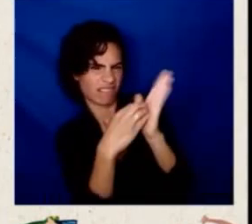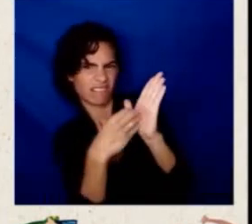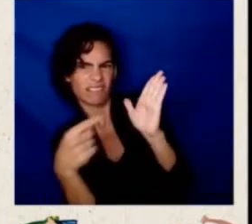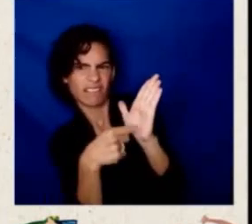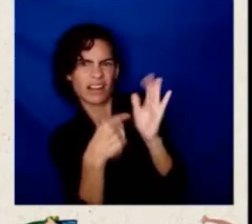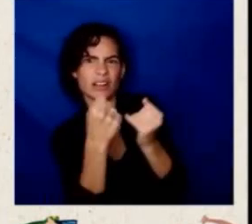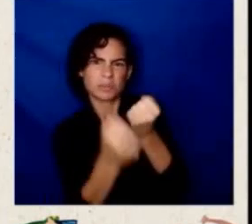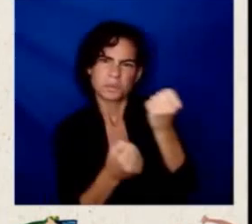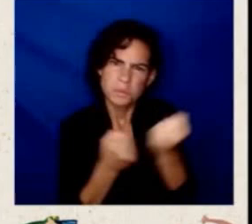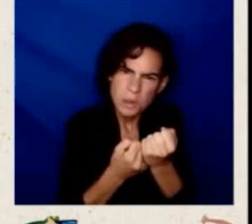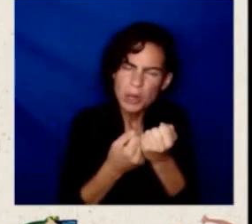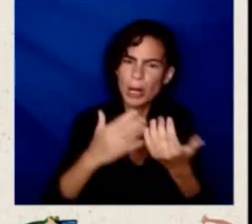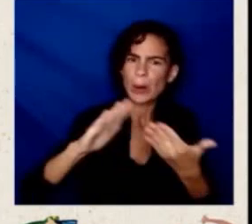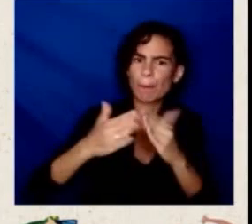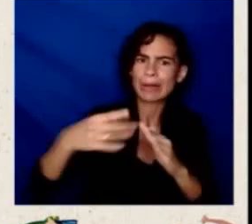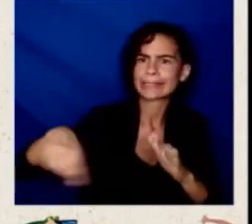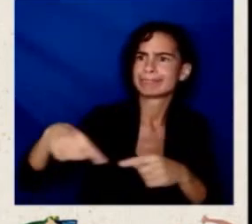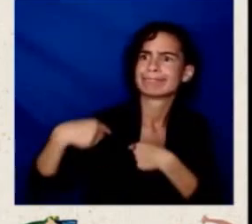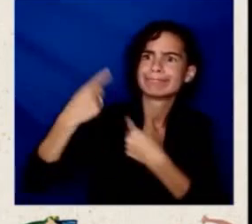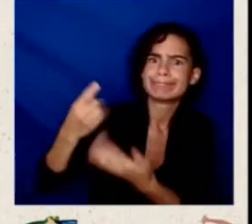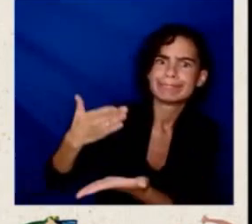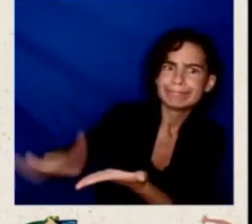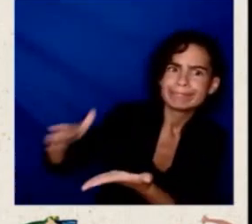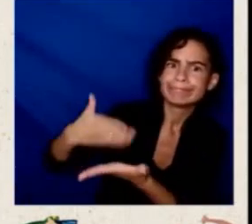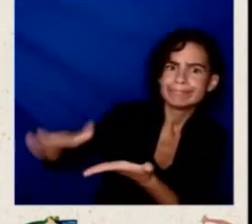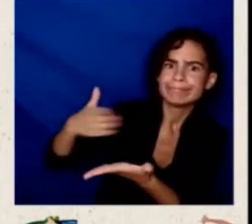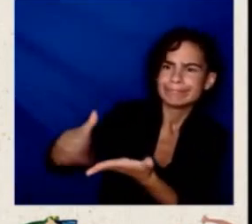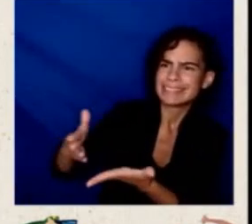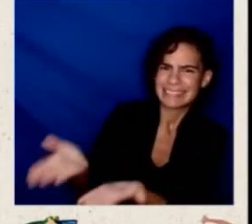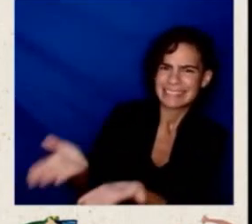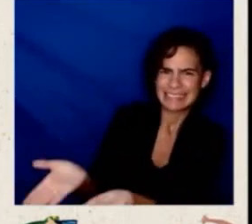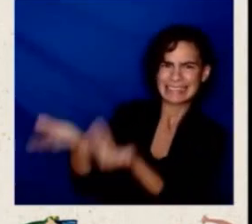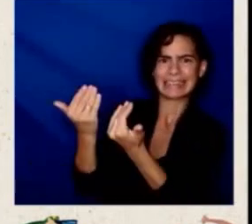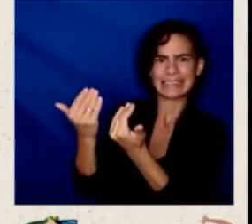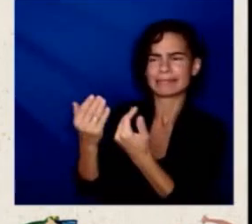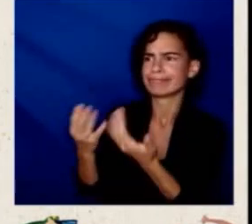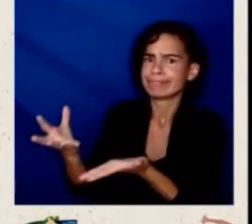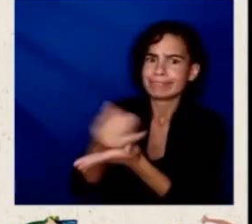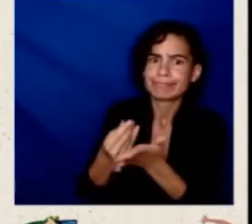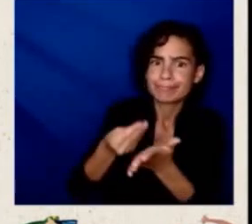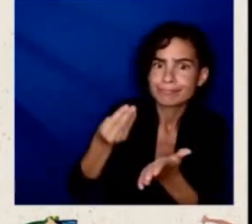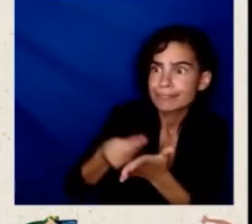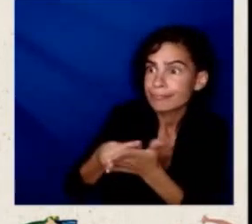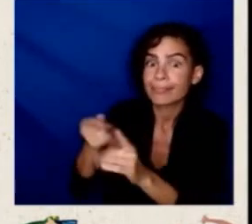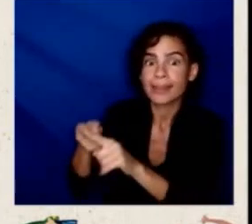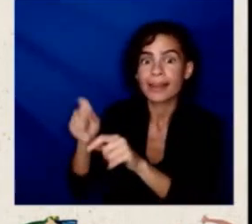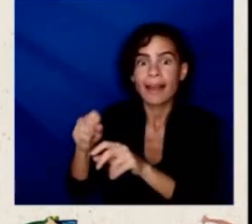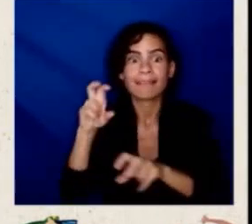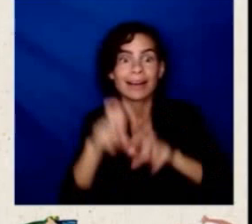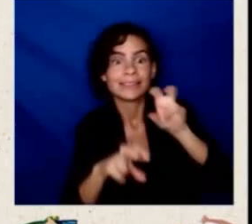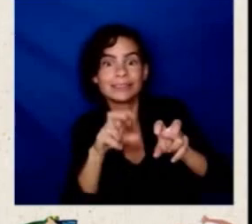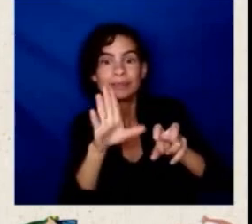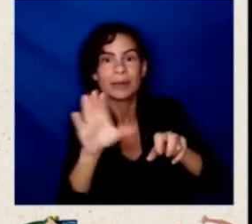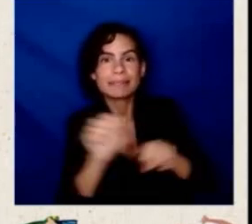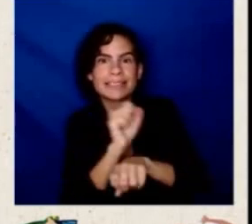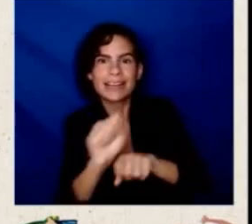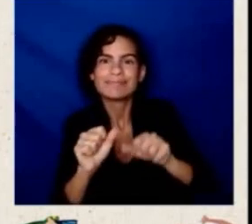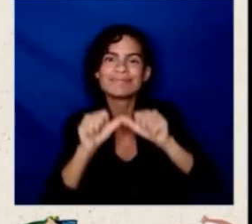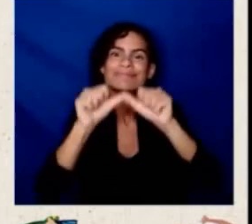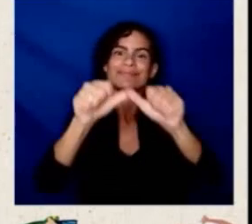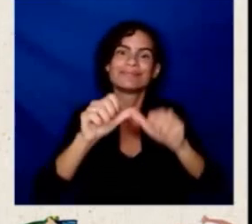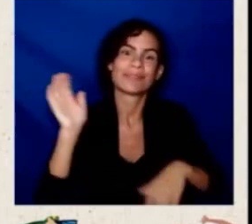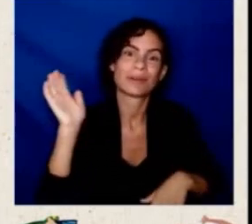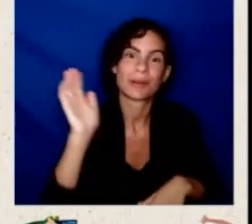programs that work for you so you can get loans and investments that can build your business. Because ultimately we know that you create the jobs,